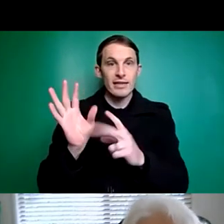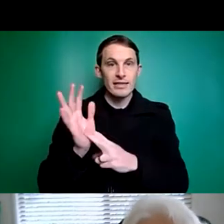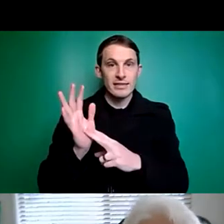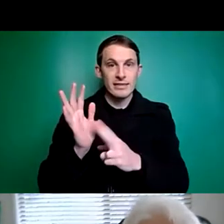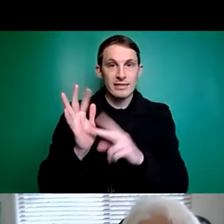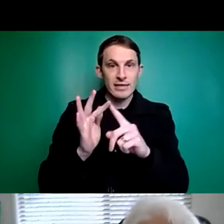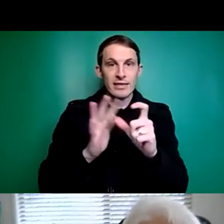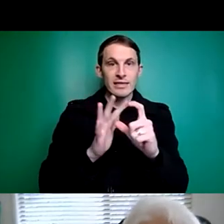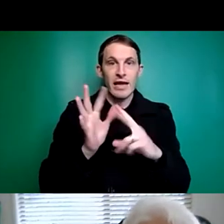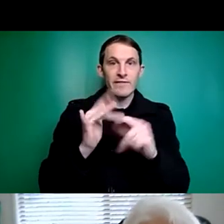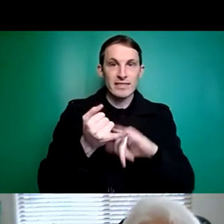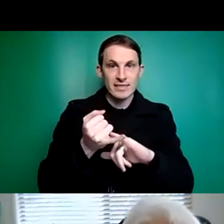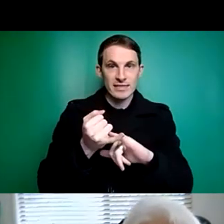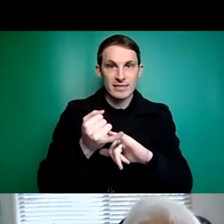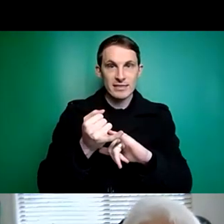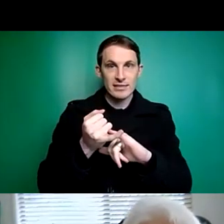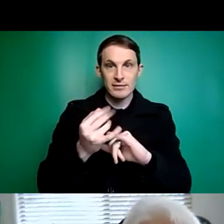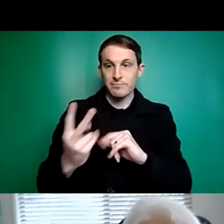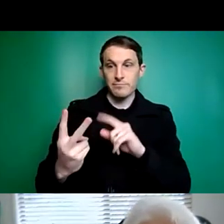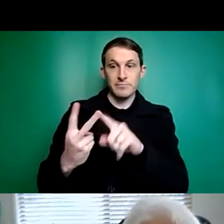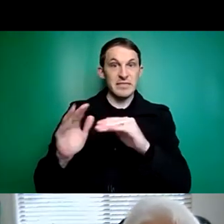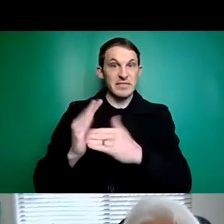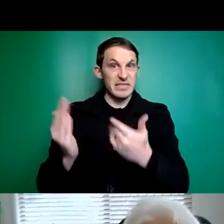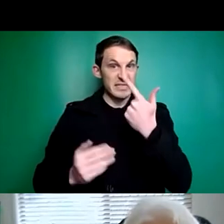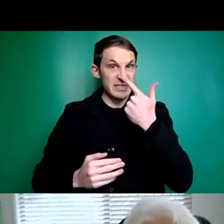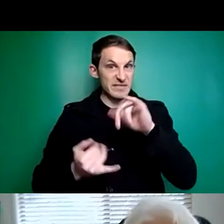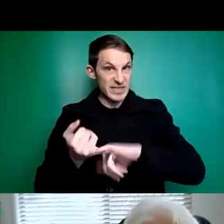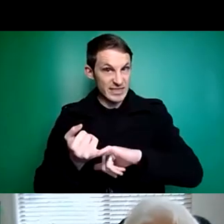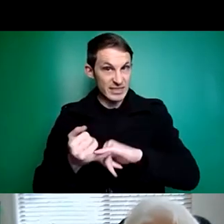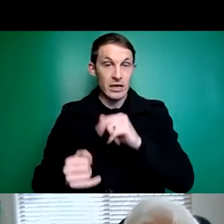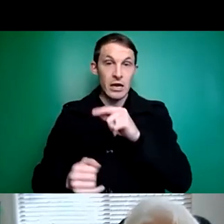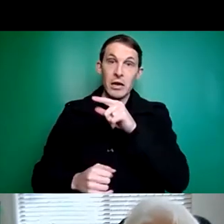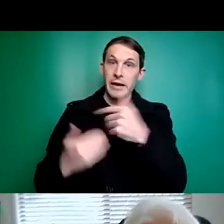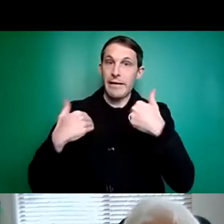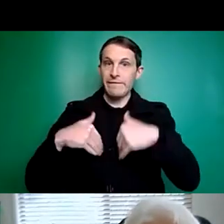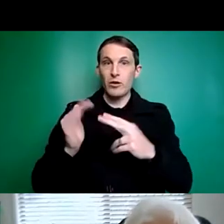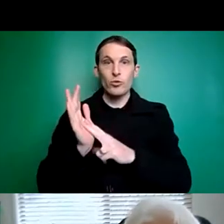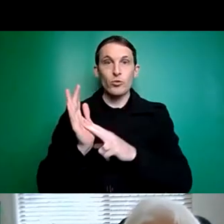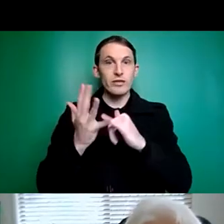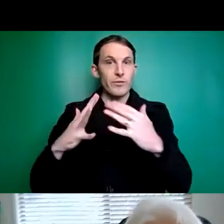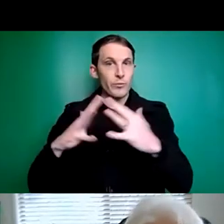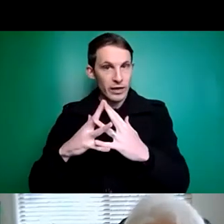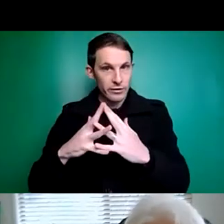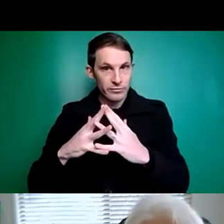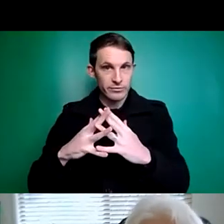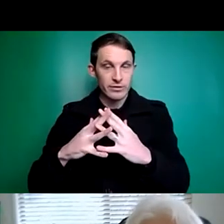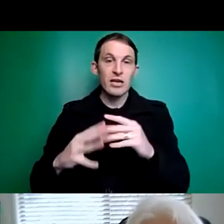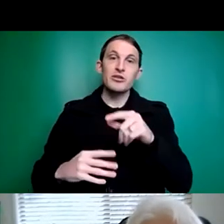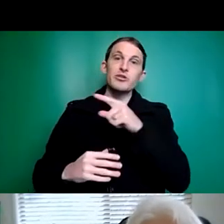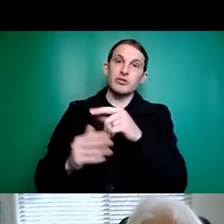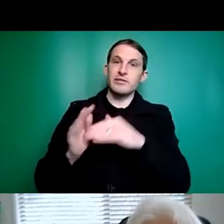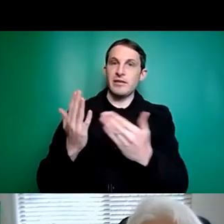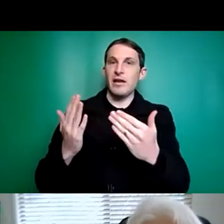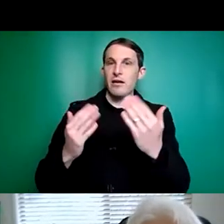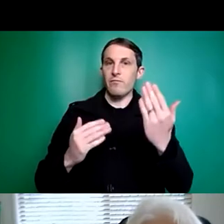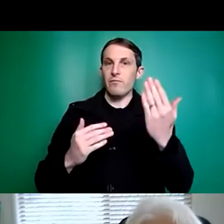And Lynn is in her 70s and lives in New South Wales. She's a retired professional